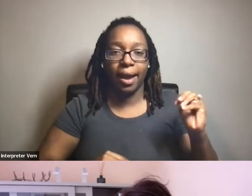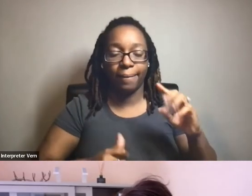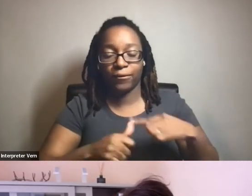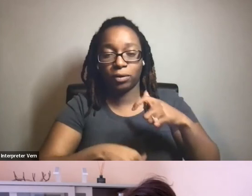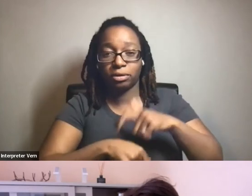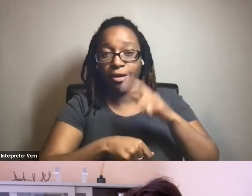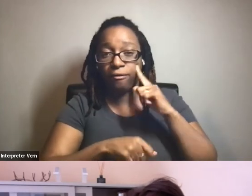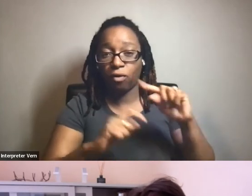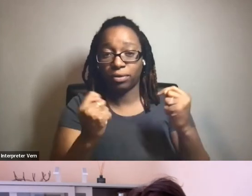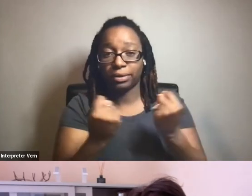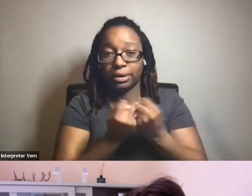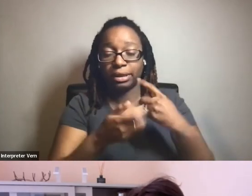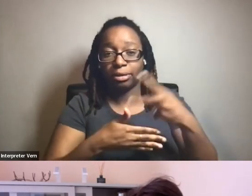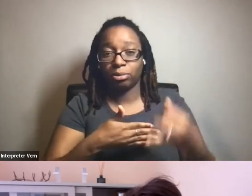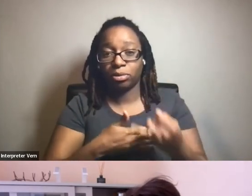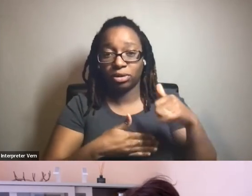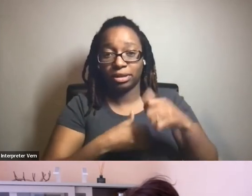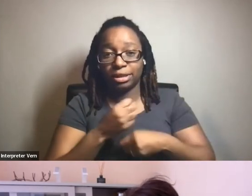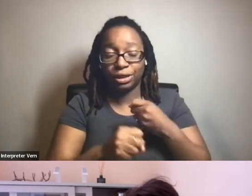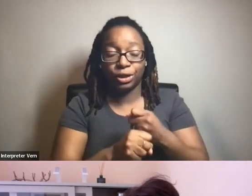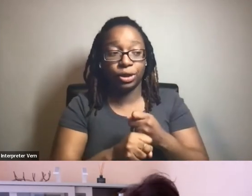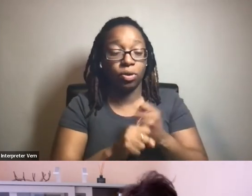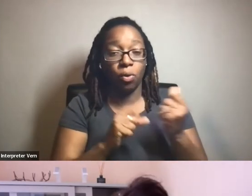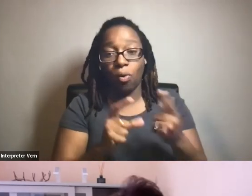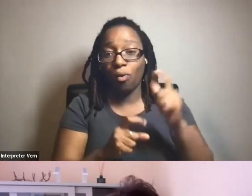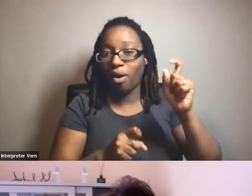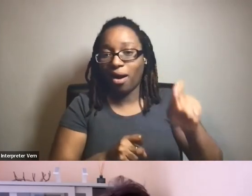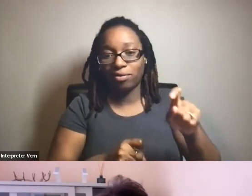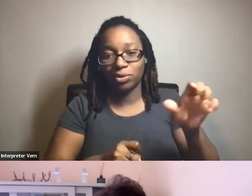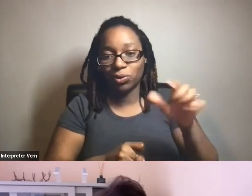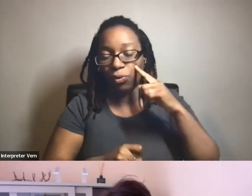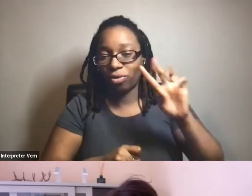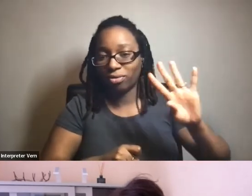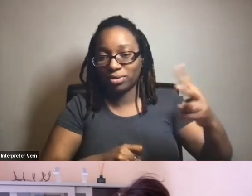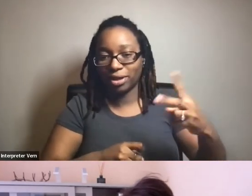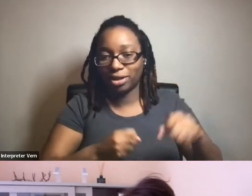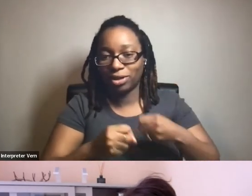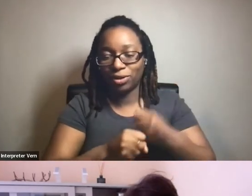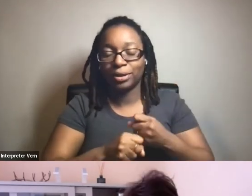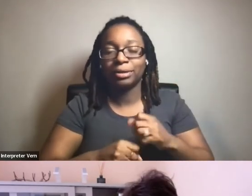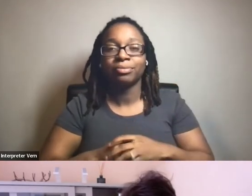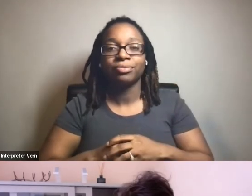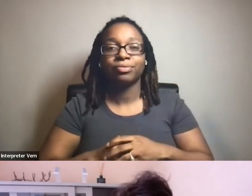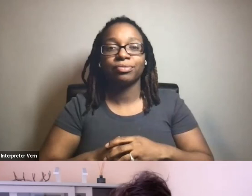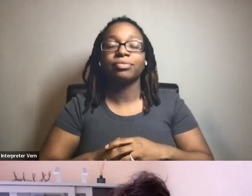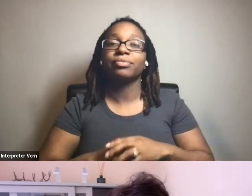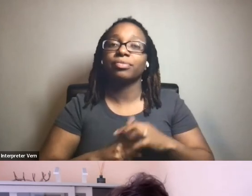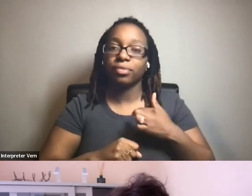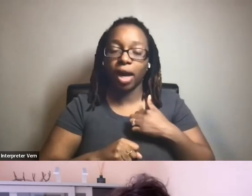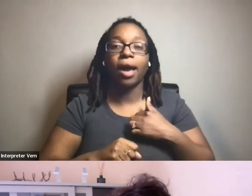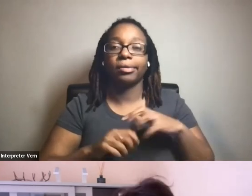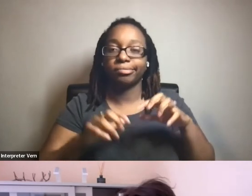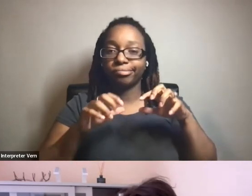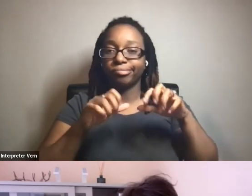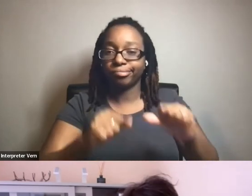team project this year. Um, um, so everybody has to do it all the second years. And, uh, did a head hands on exercise in